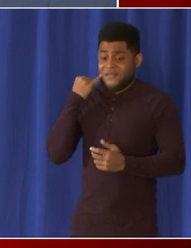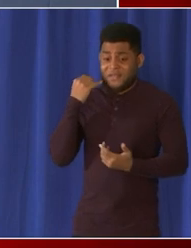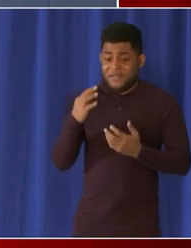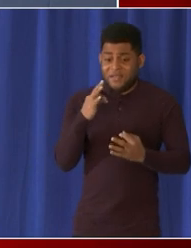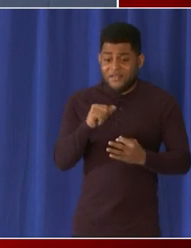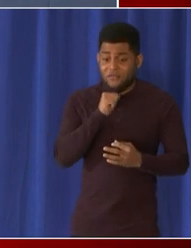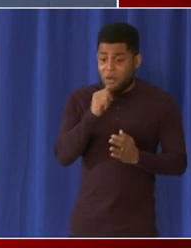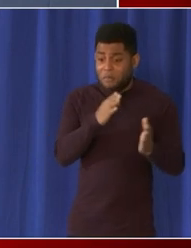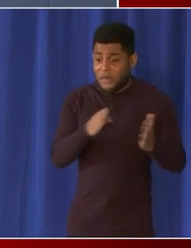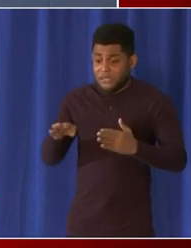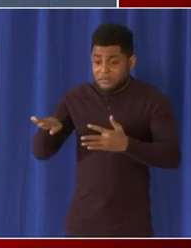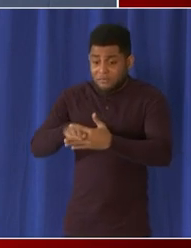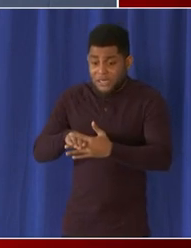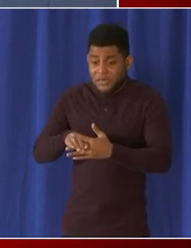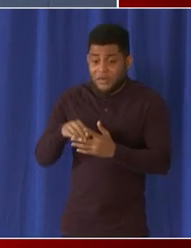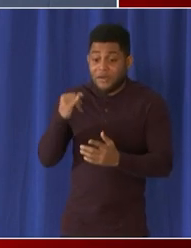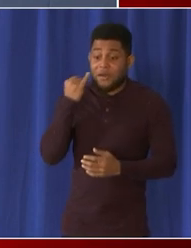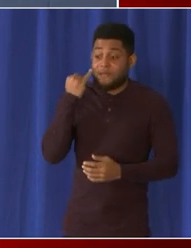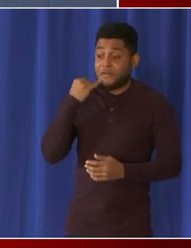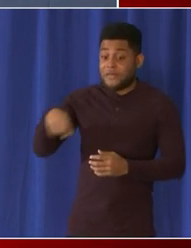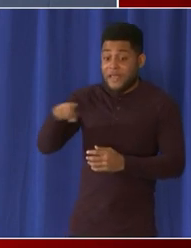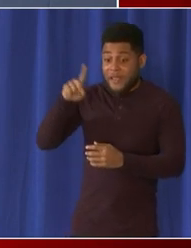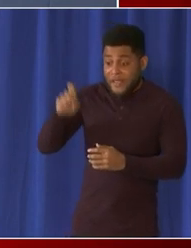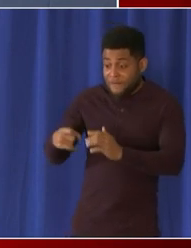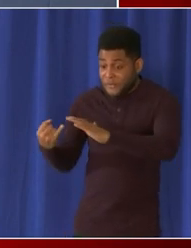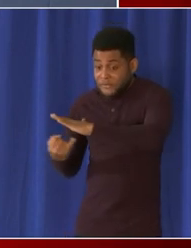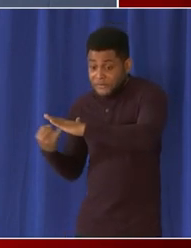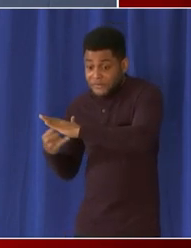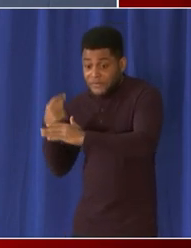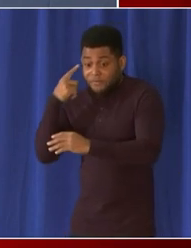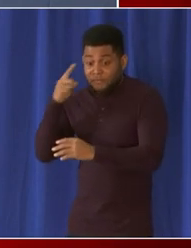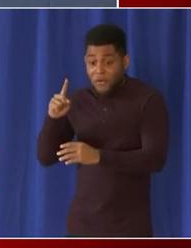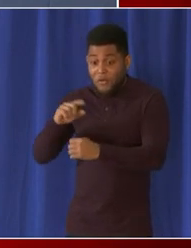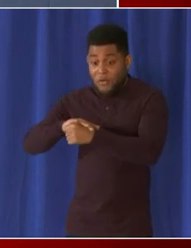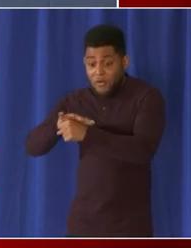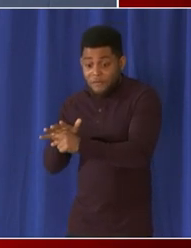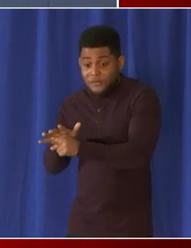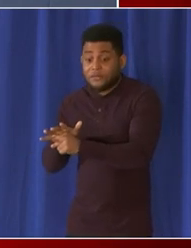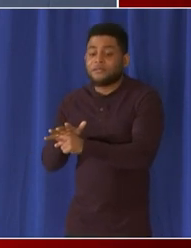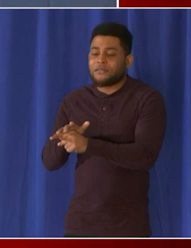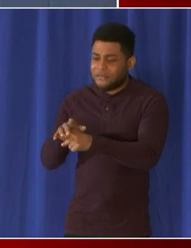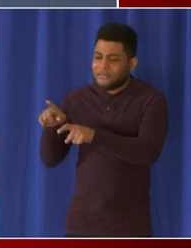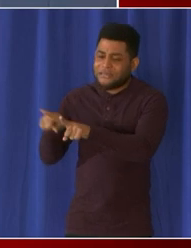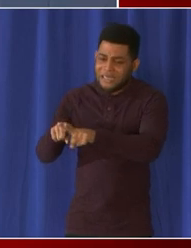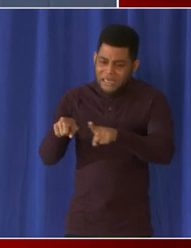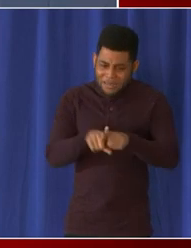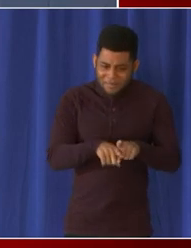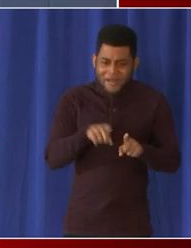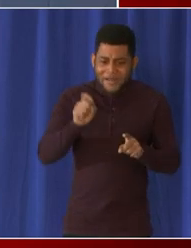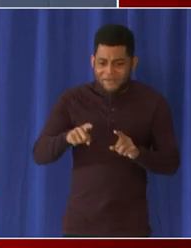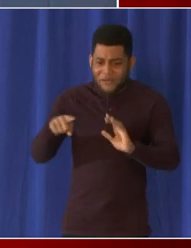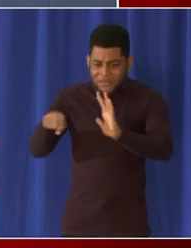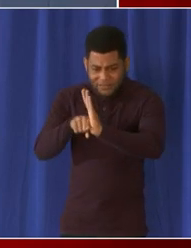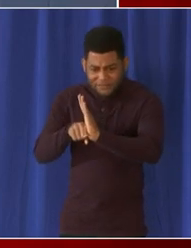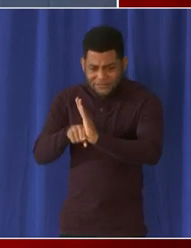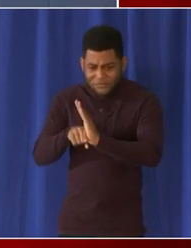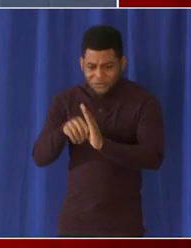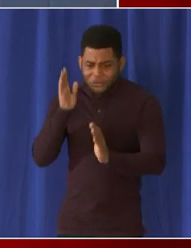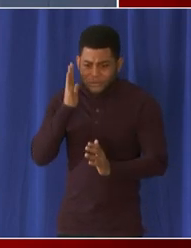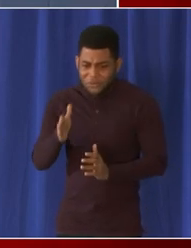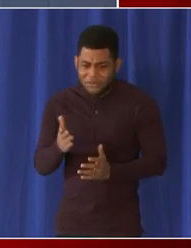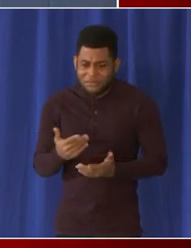the same rules apply i'm not sure i follow you you mean if they're out for some other reason right